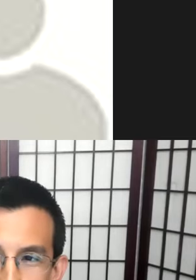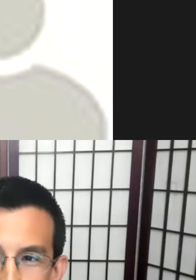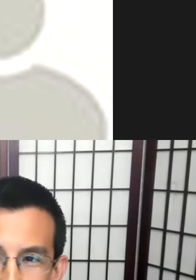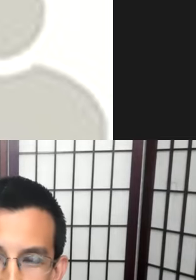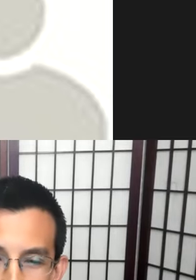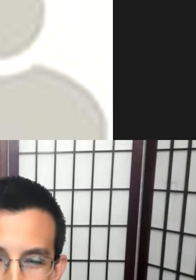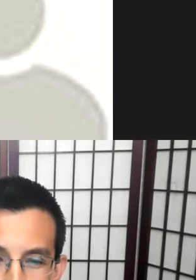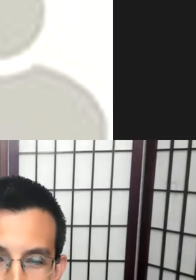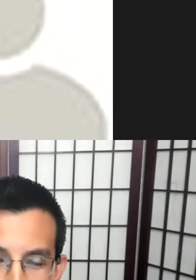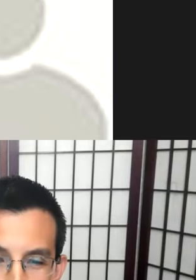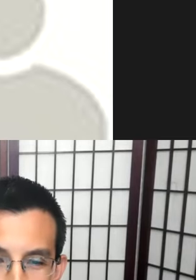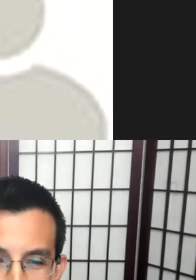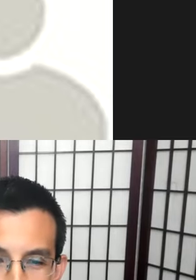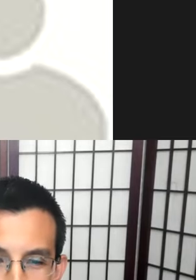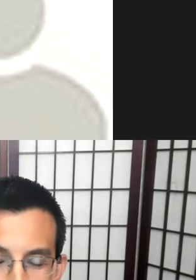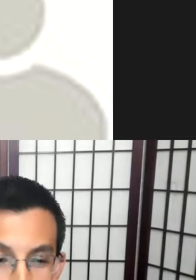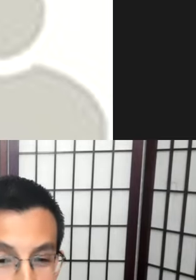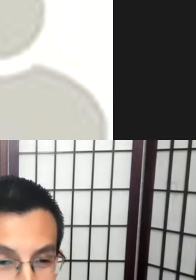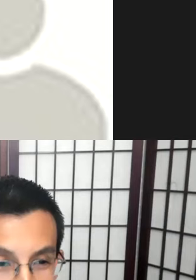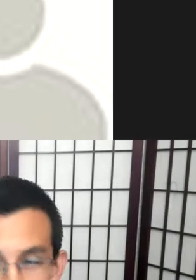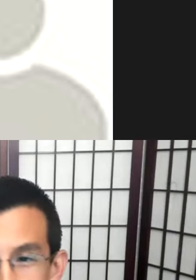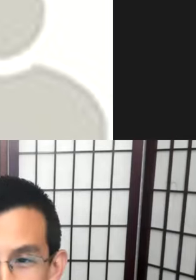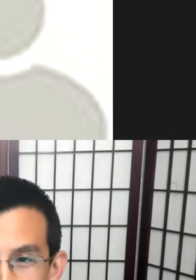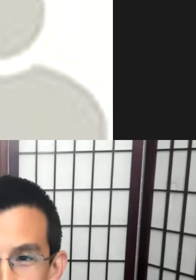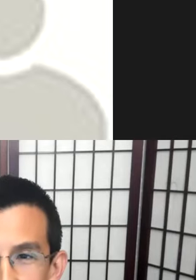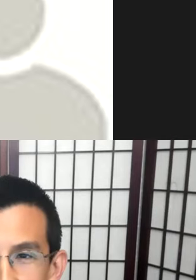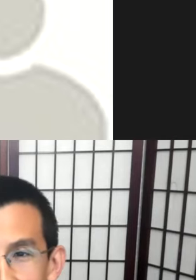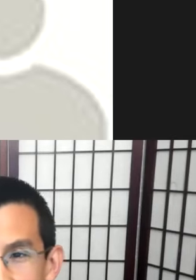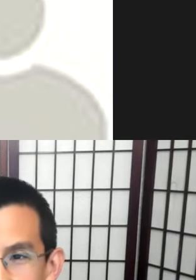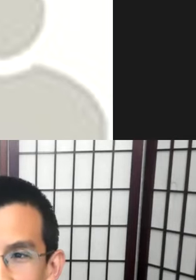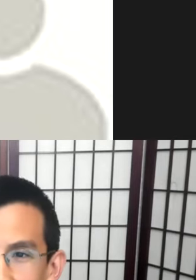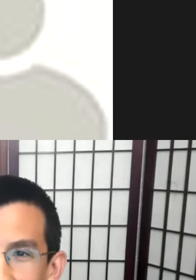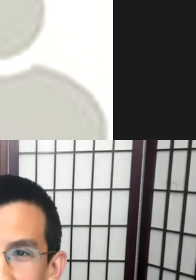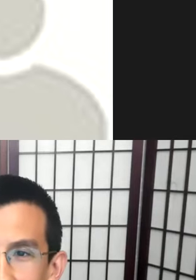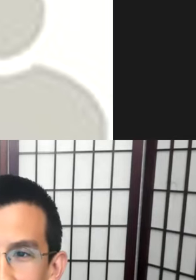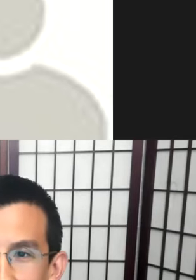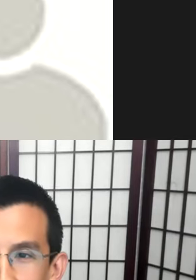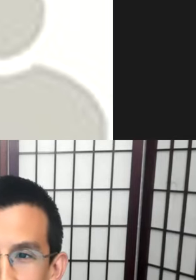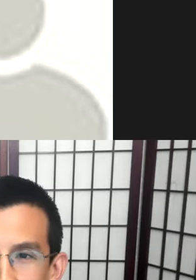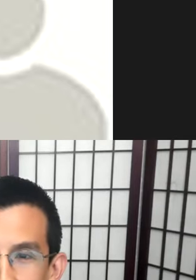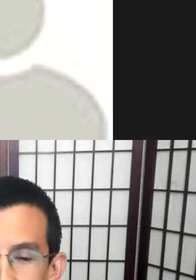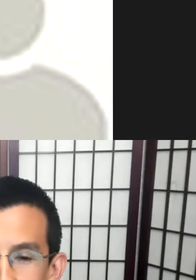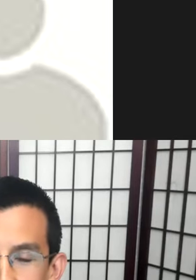years or so in indigenous language work that I'm seeing at this conference that I've been thinking about a lot.